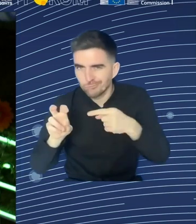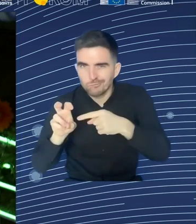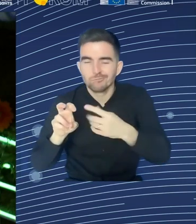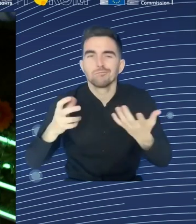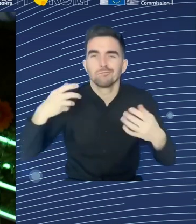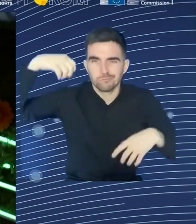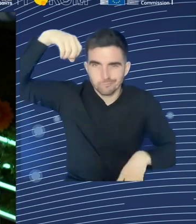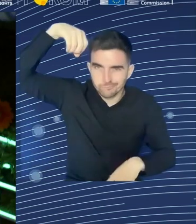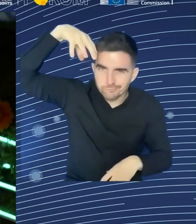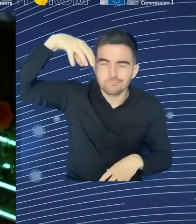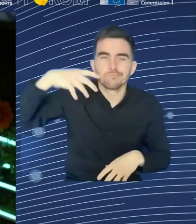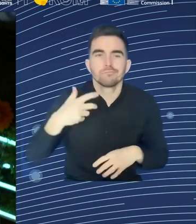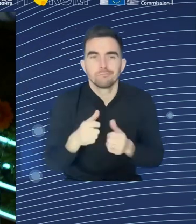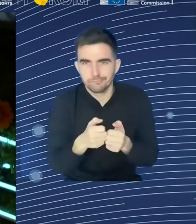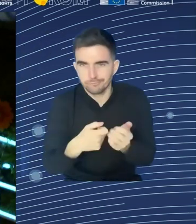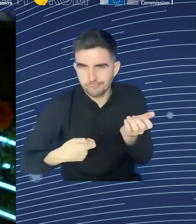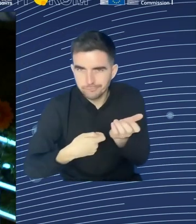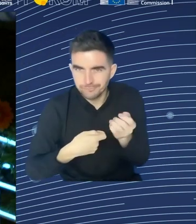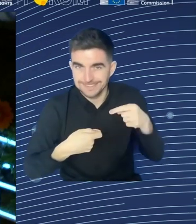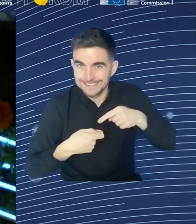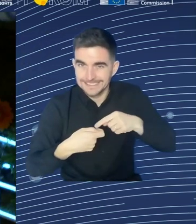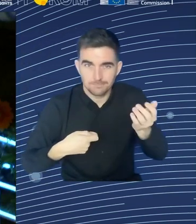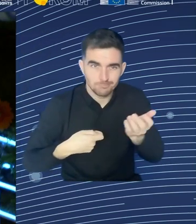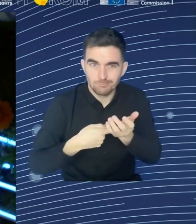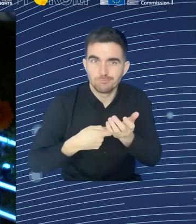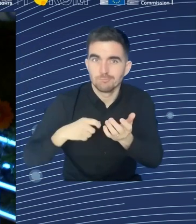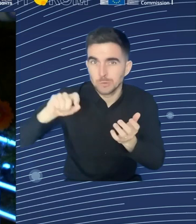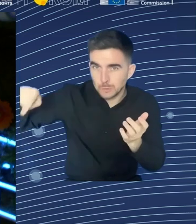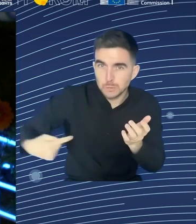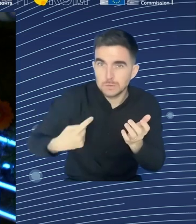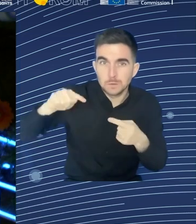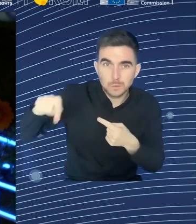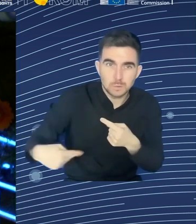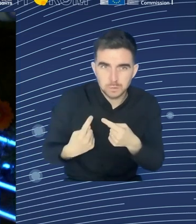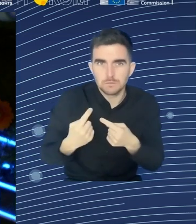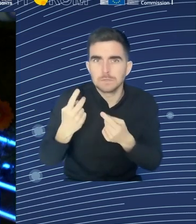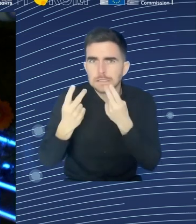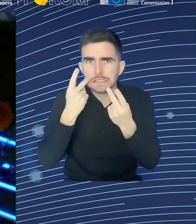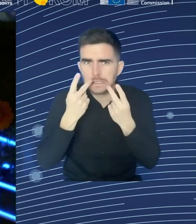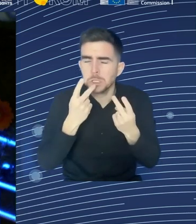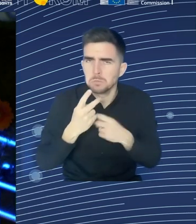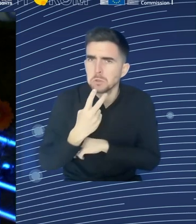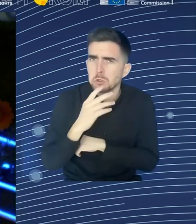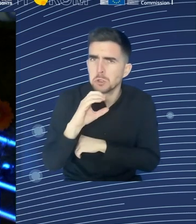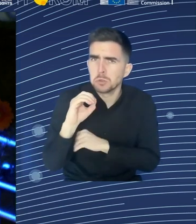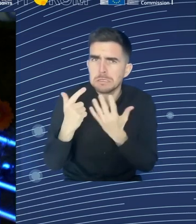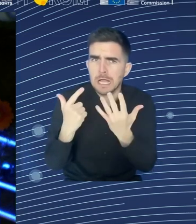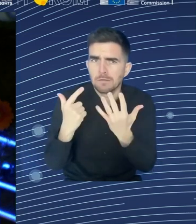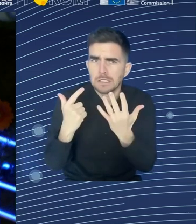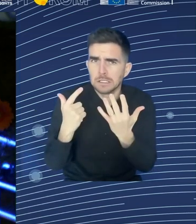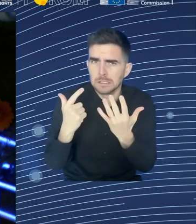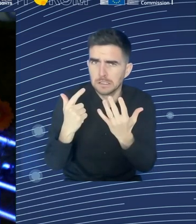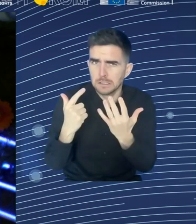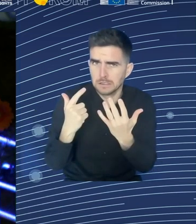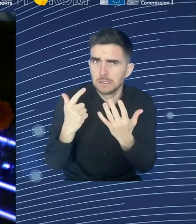what you would see is a relatively stable situation of the at